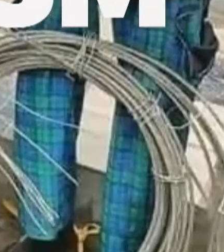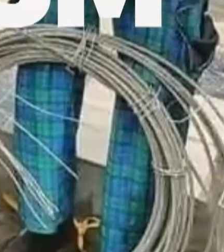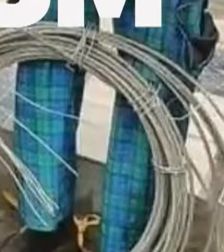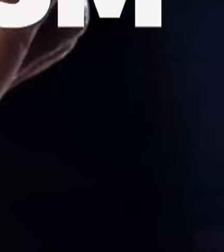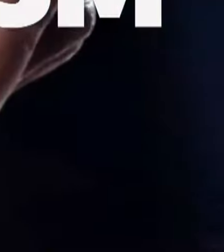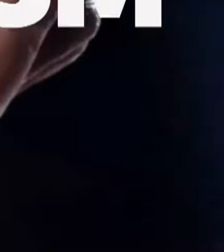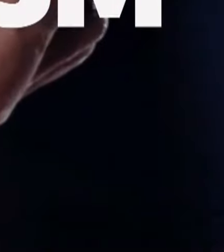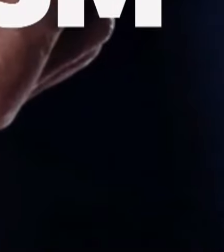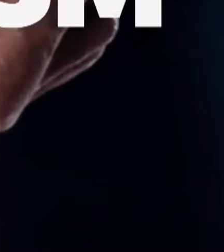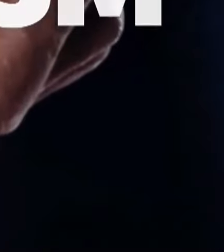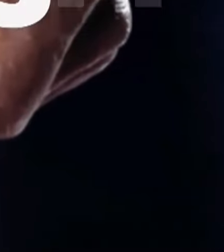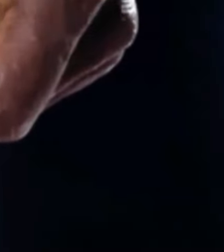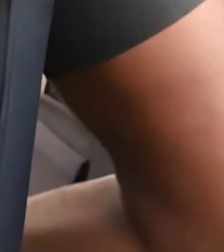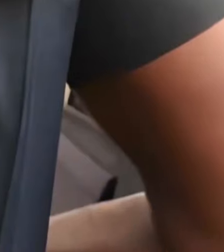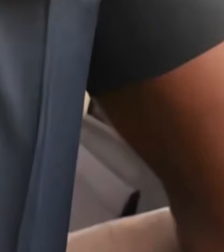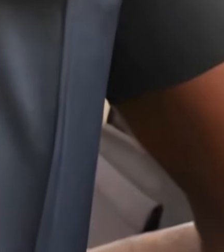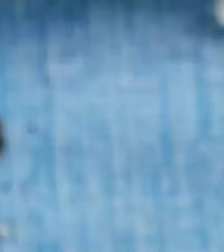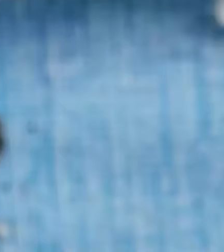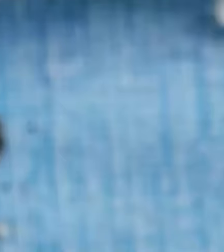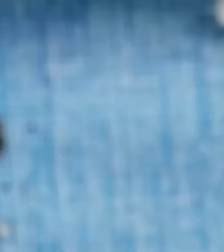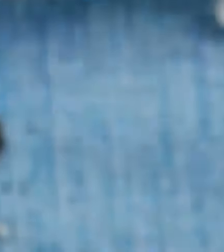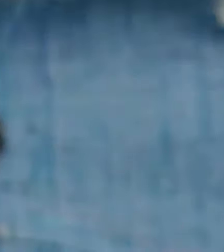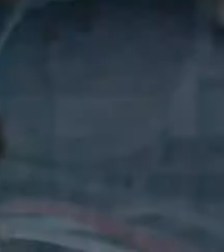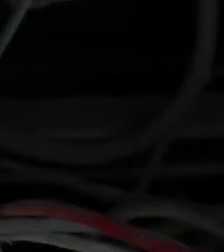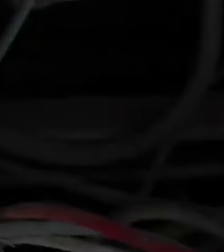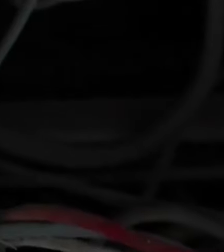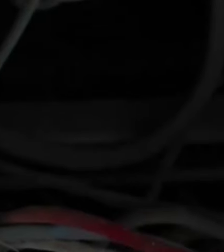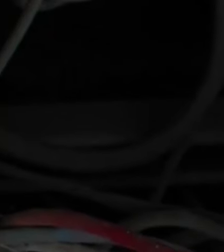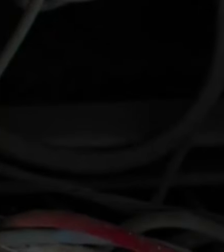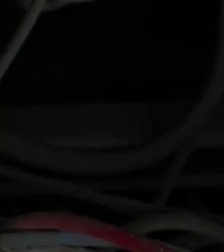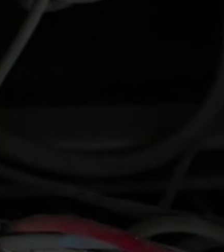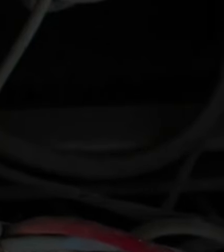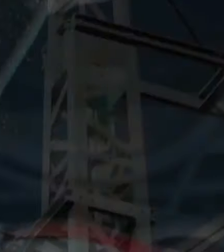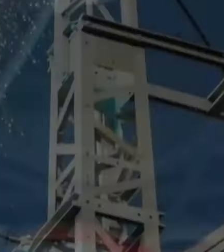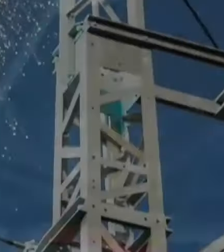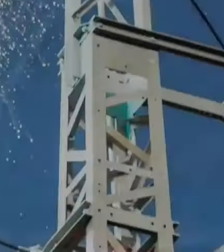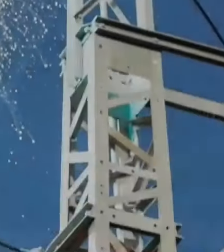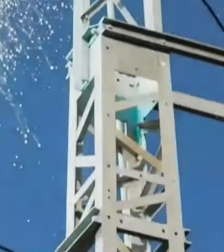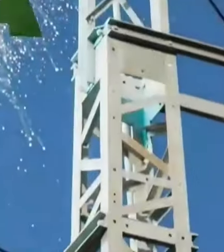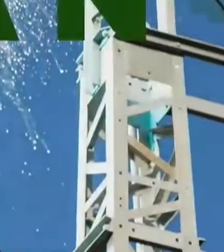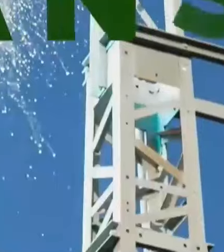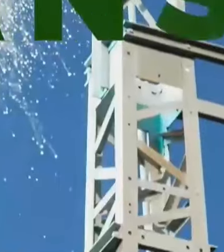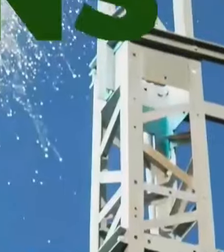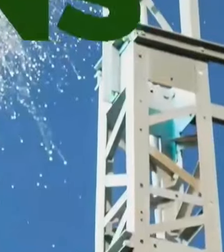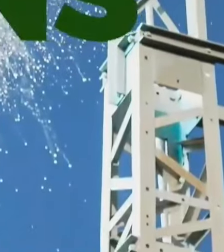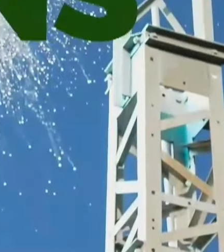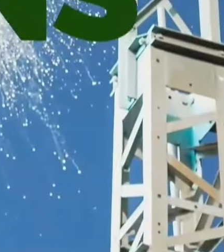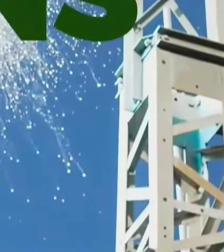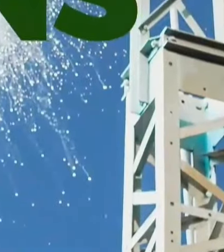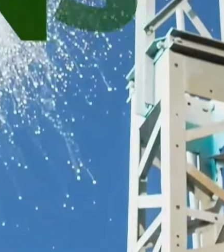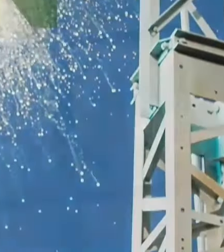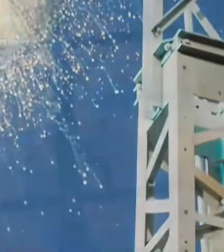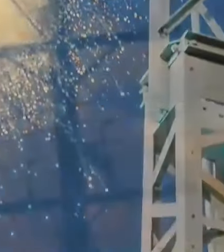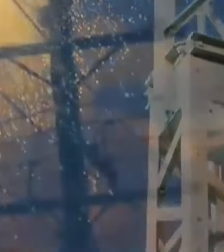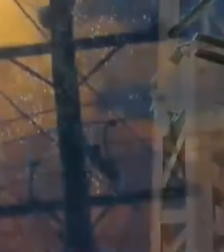a serious crime, punishable under the law. Vandalizing electrical equipments will affect millions of Nigerians, including